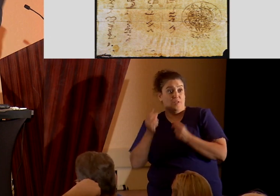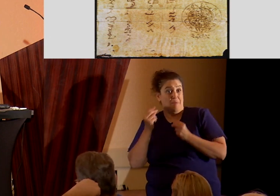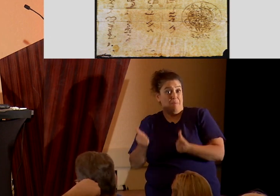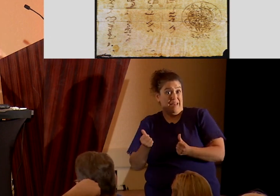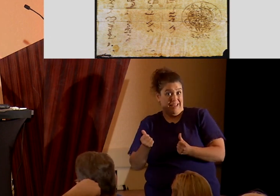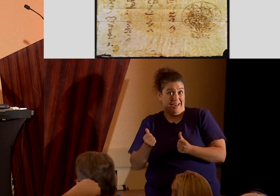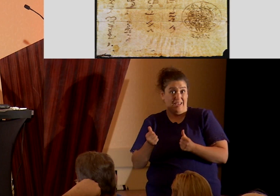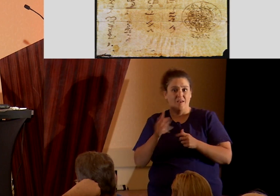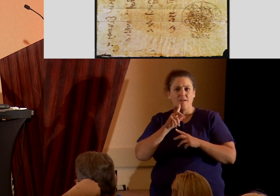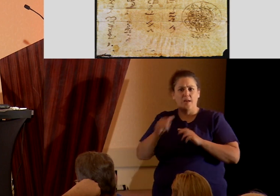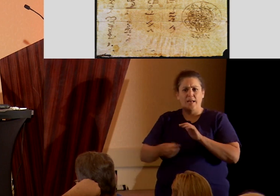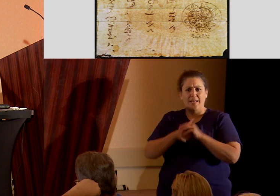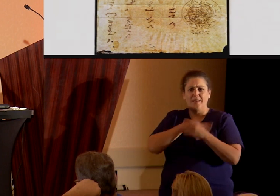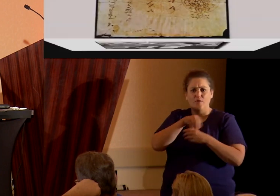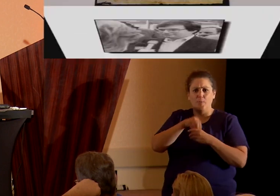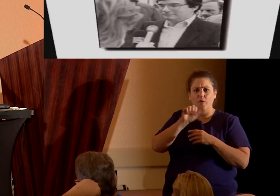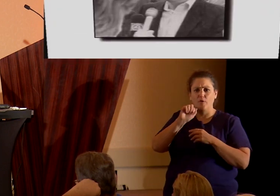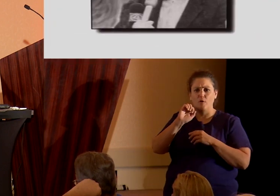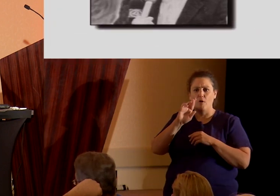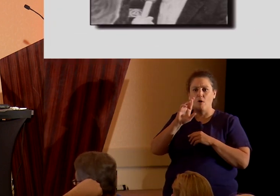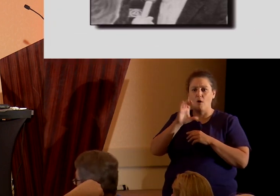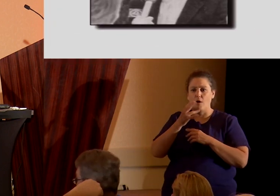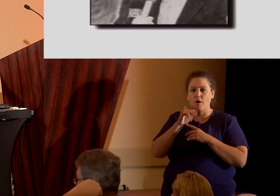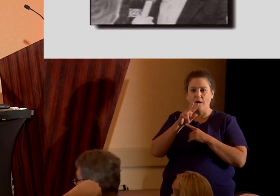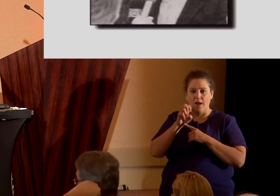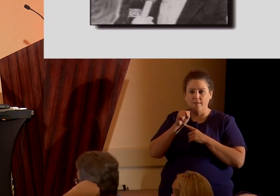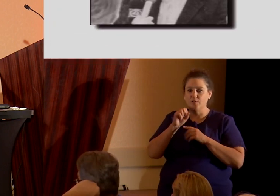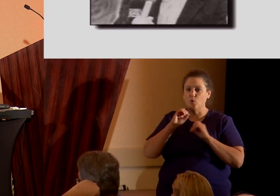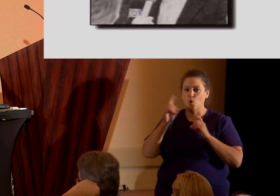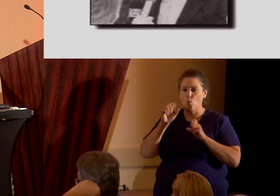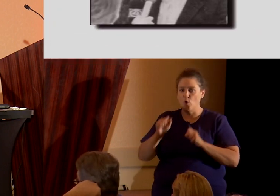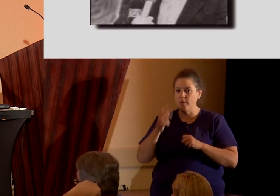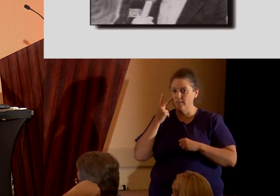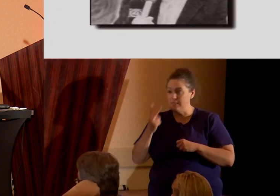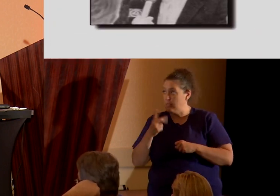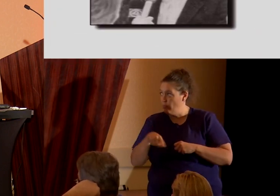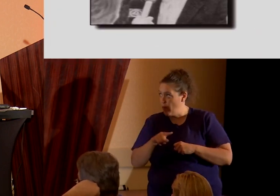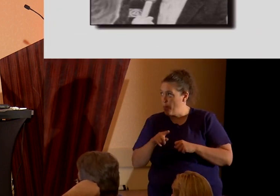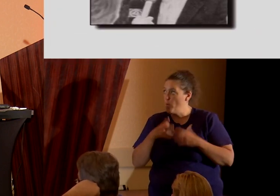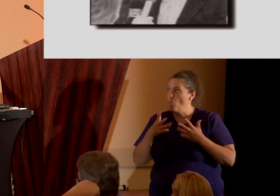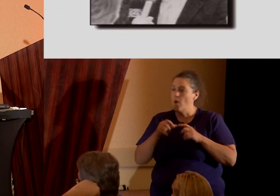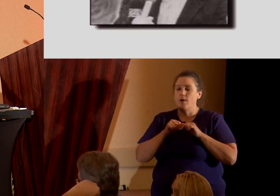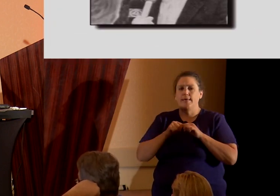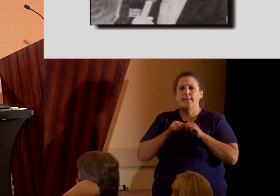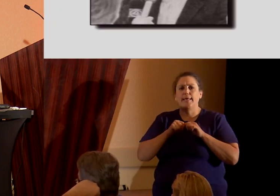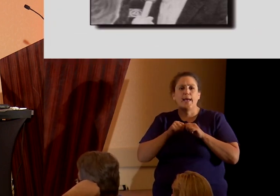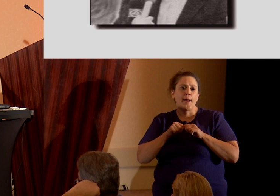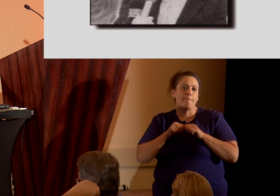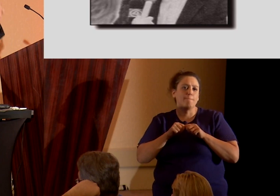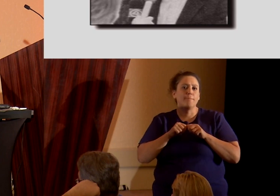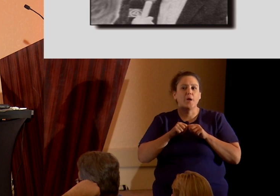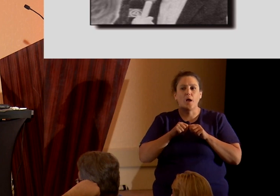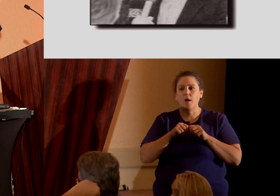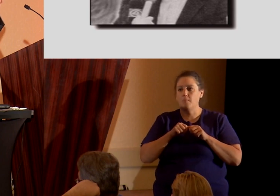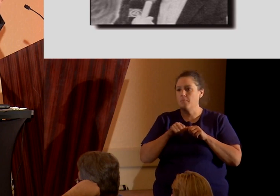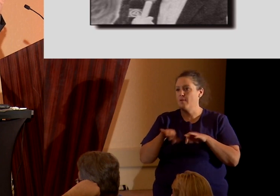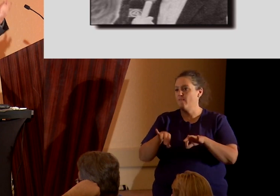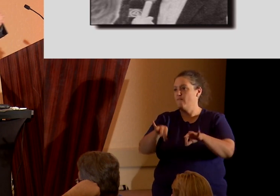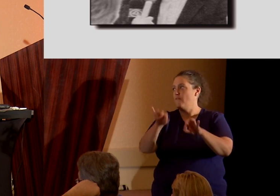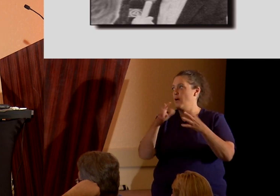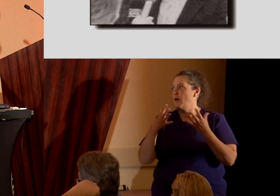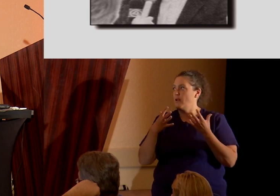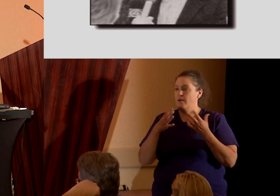and hid them in their archives where no one could see them. Well, he kept up this, uh, he found, uh,